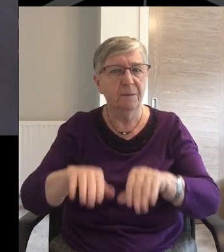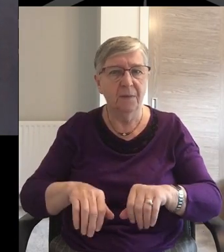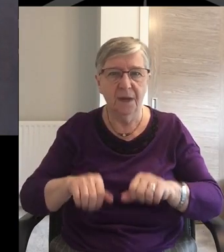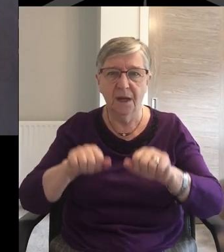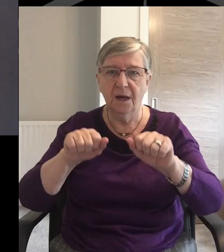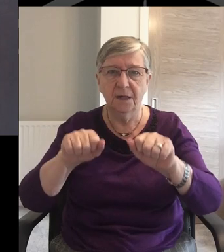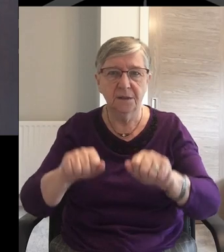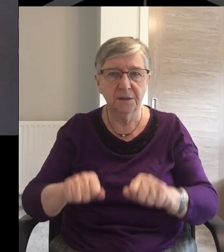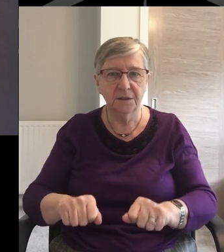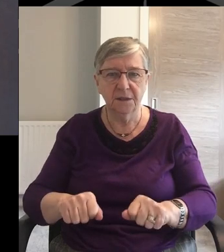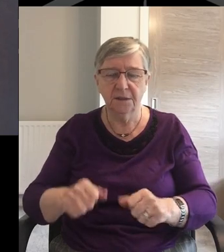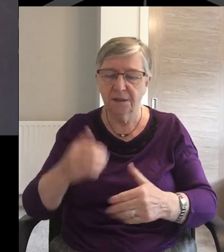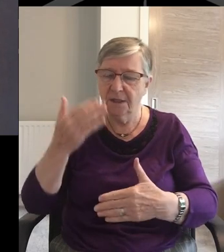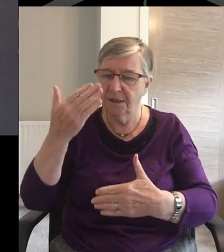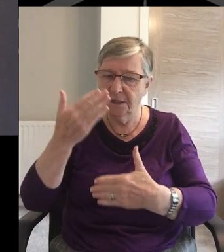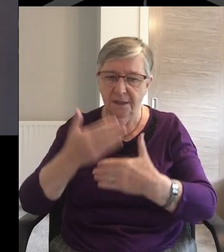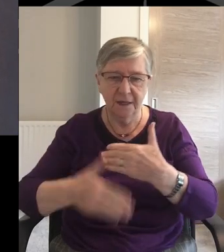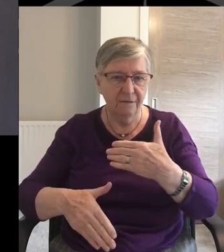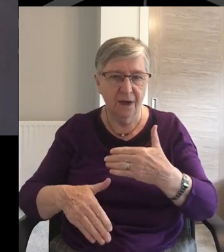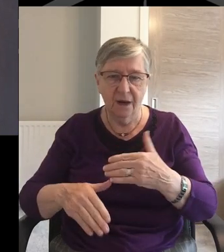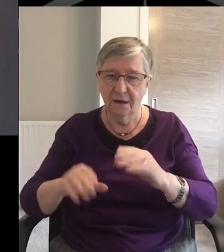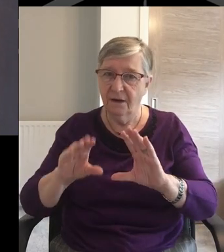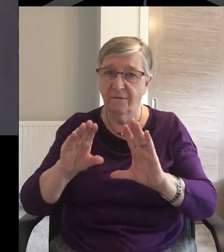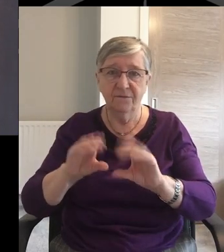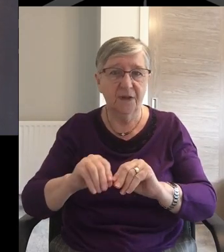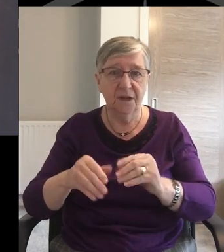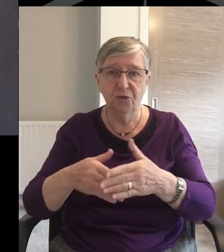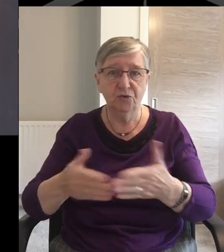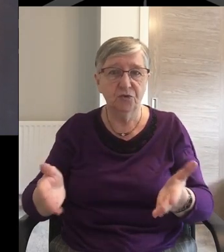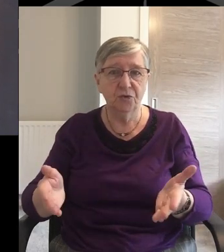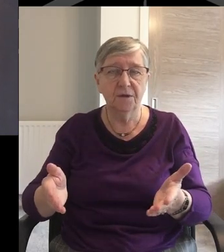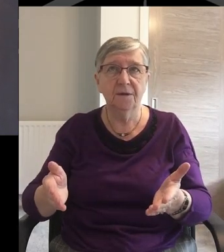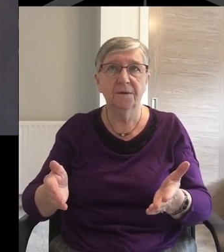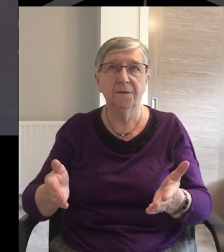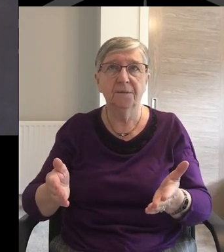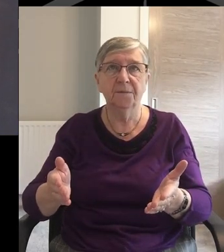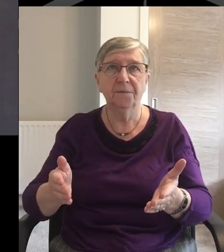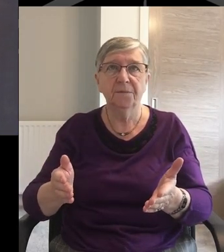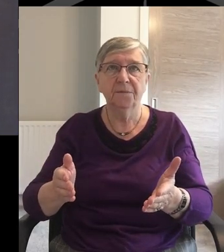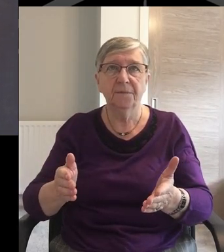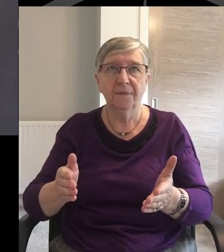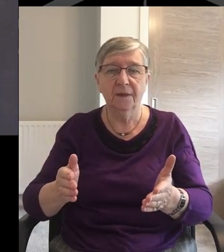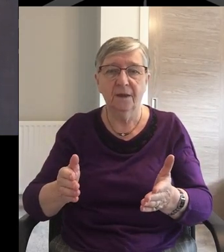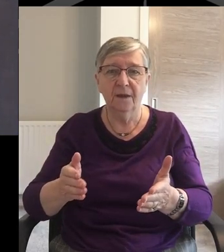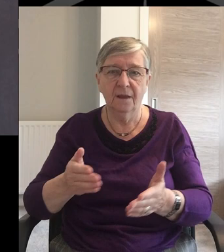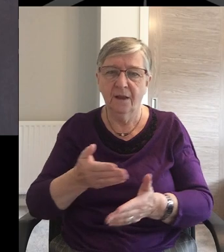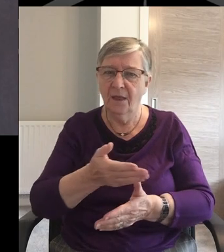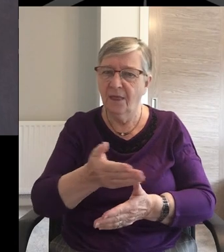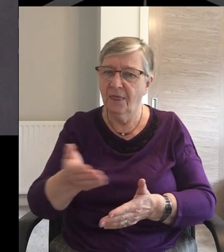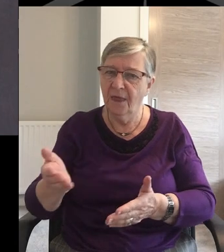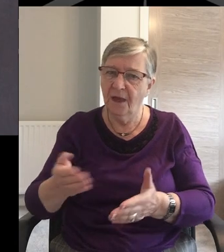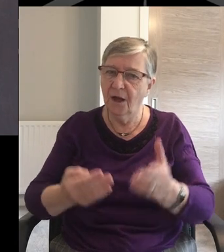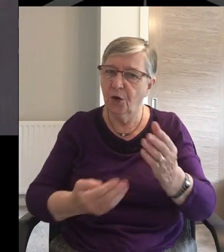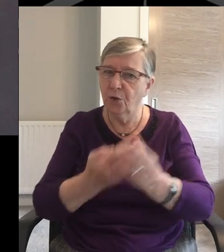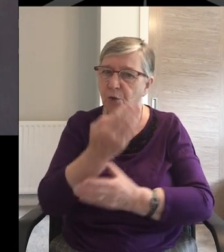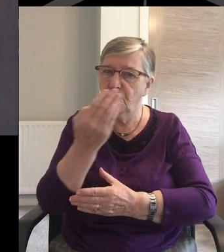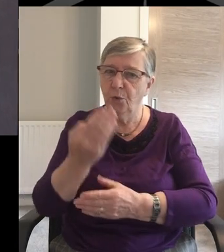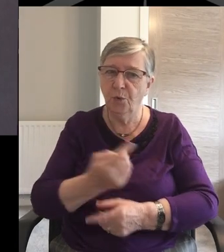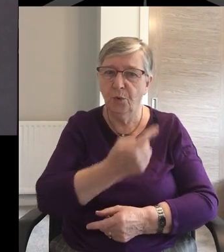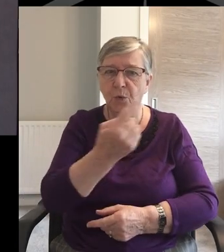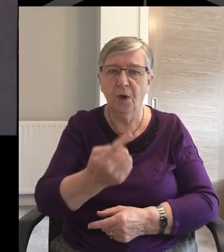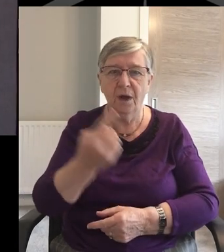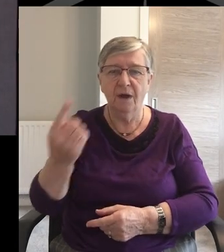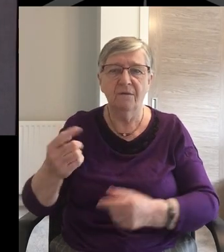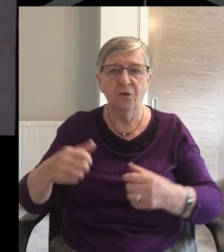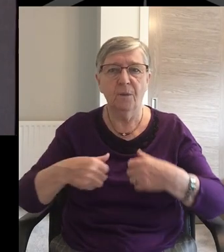mercies never come to an end They are